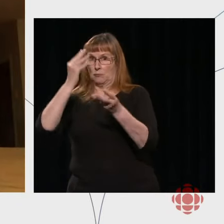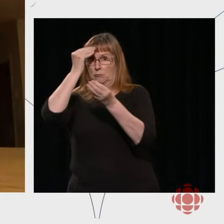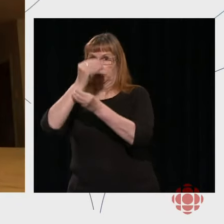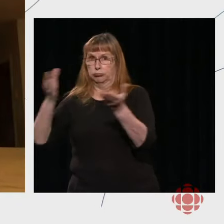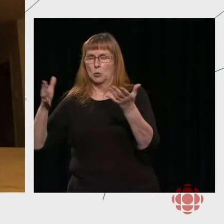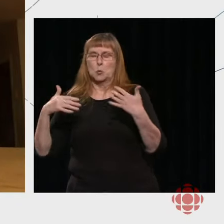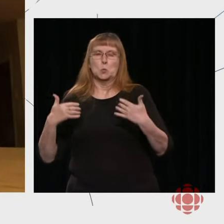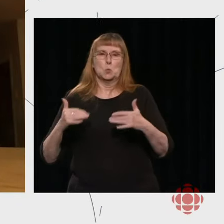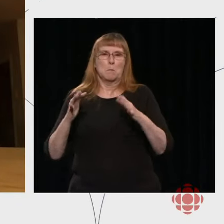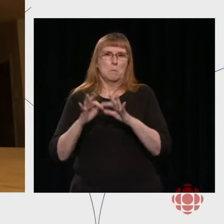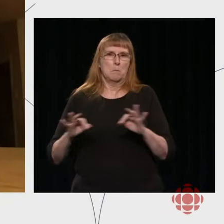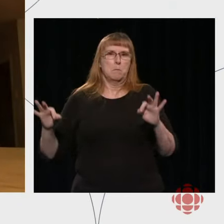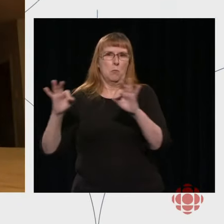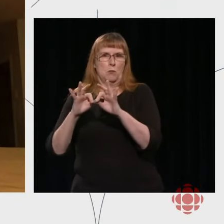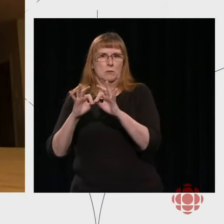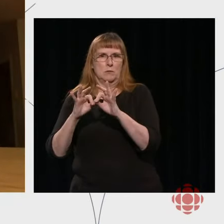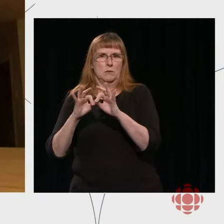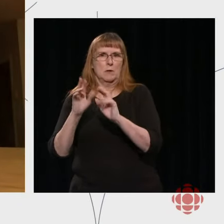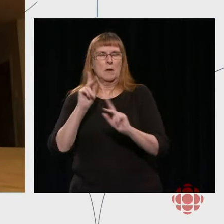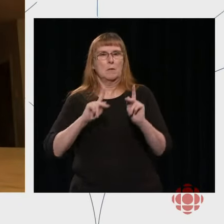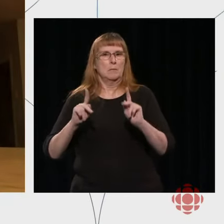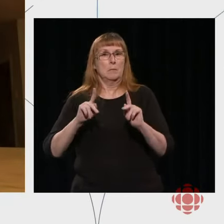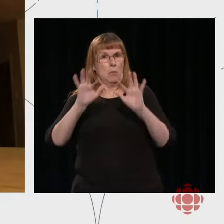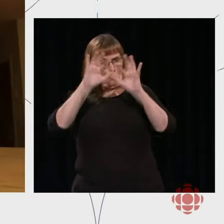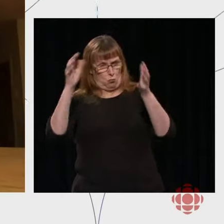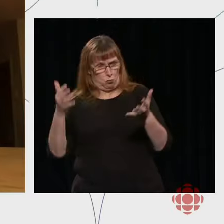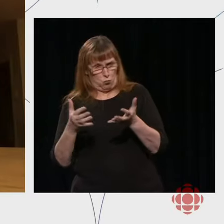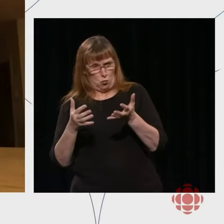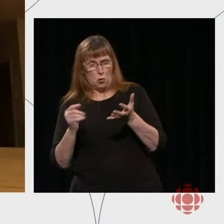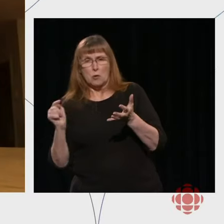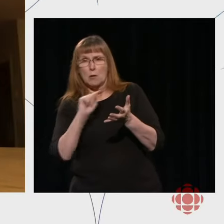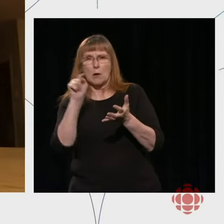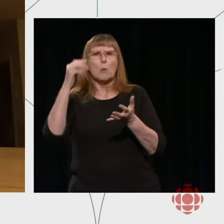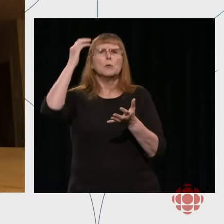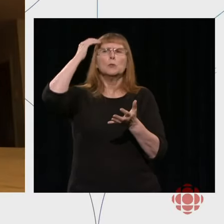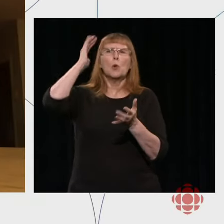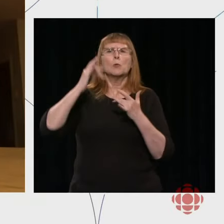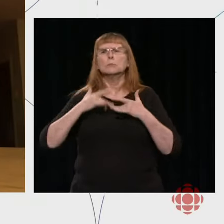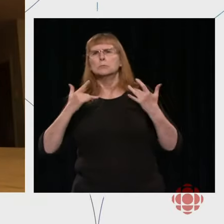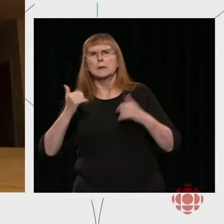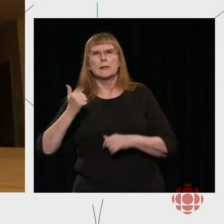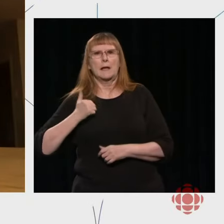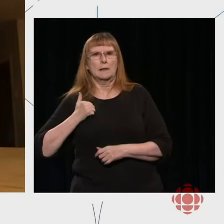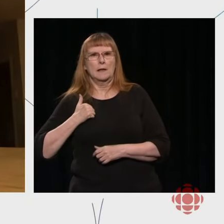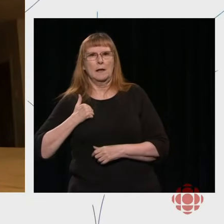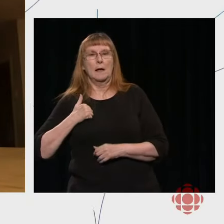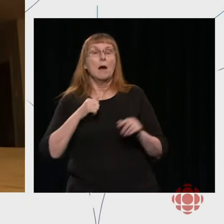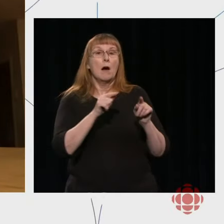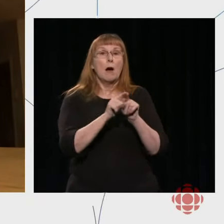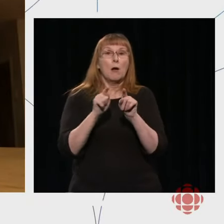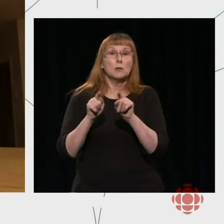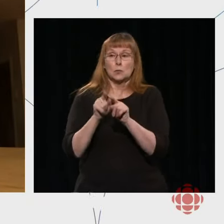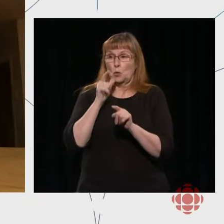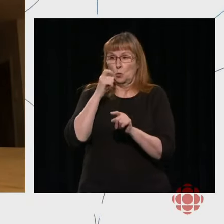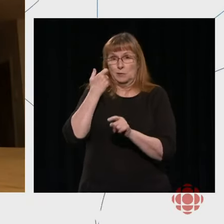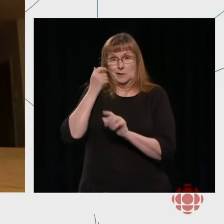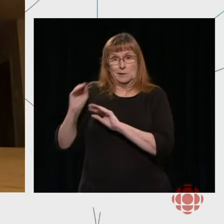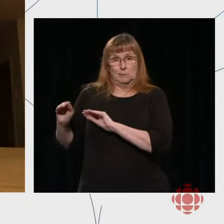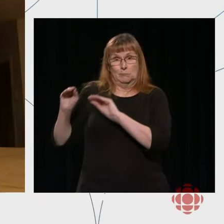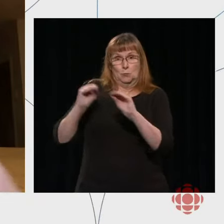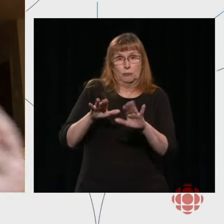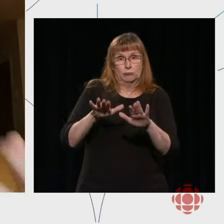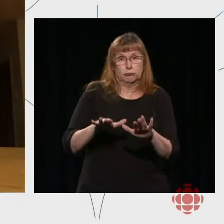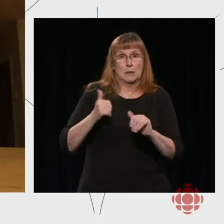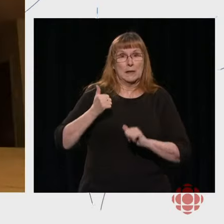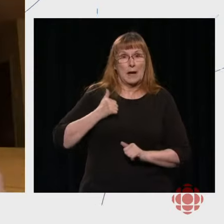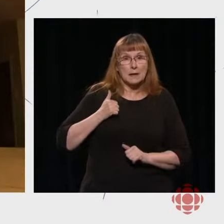access to what's happening in Canada. But for new arrivals in Canada, people who want to understand what news in Canada is like, and the fact that